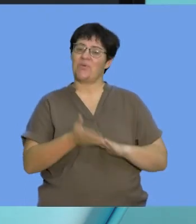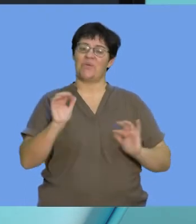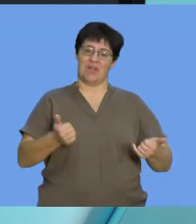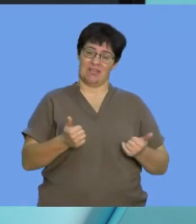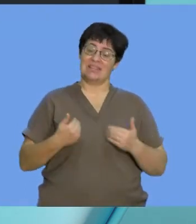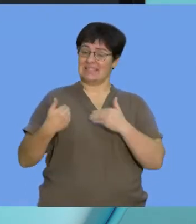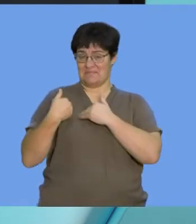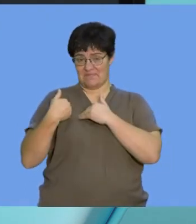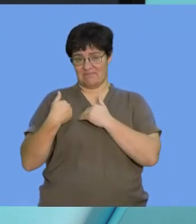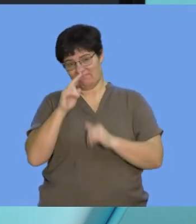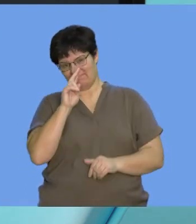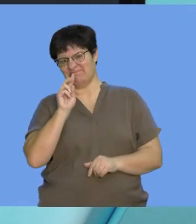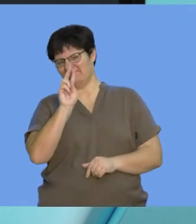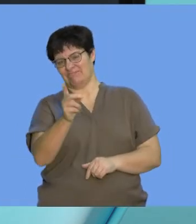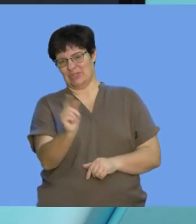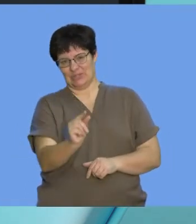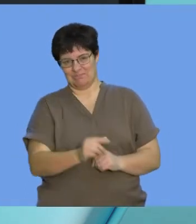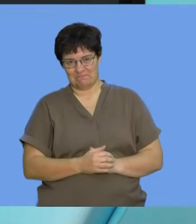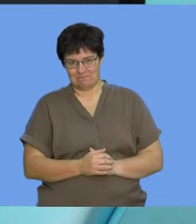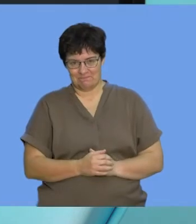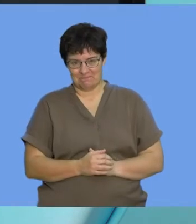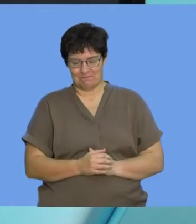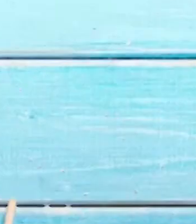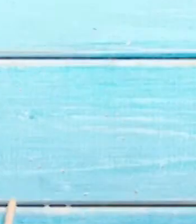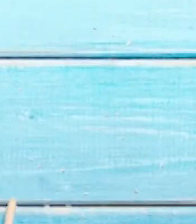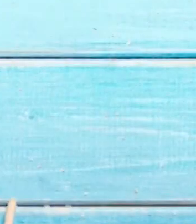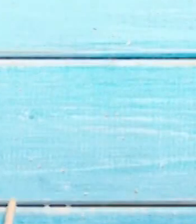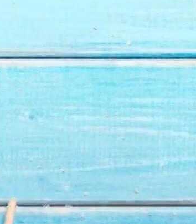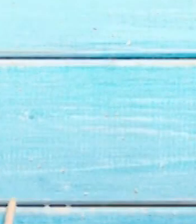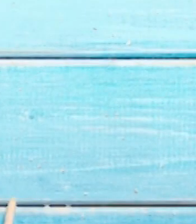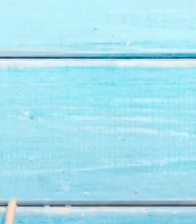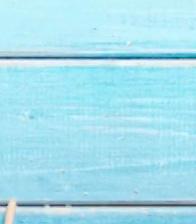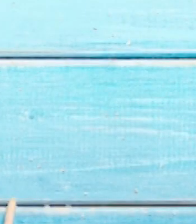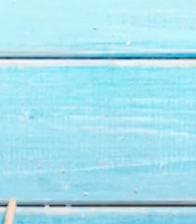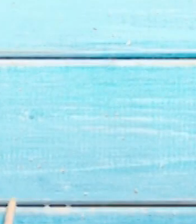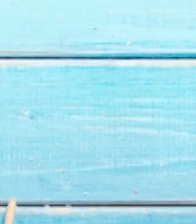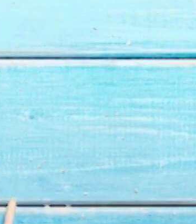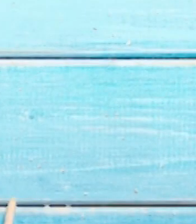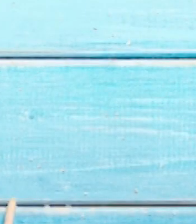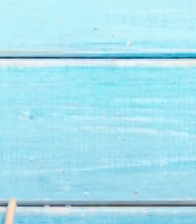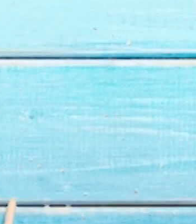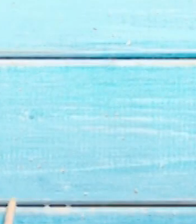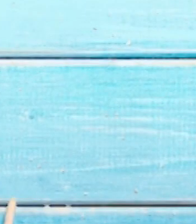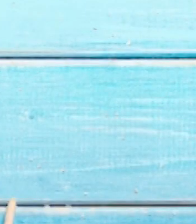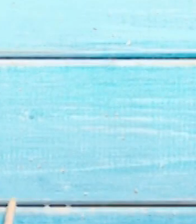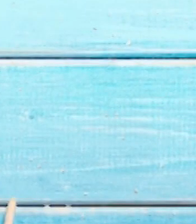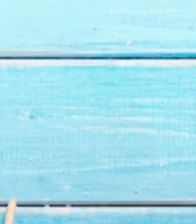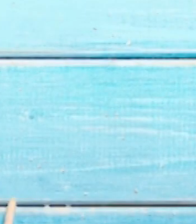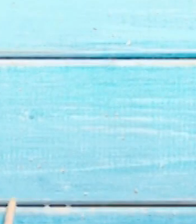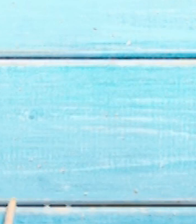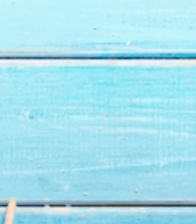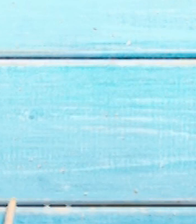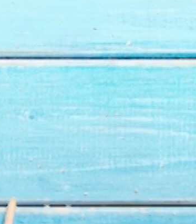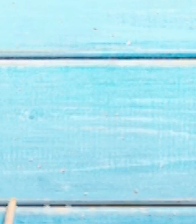Keep safe. And looking forward to seeing you soon. Thank you also. Bye-bye. Bye-bye.